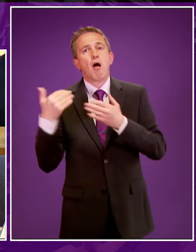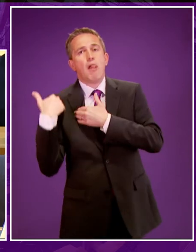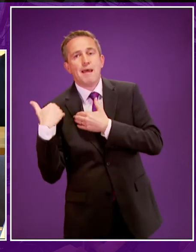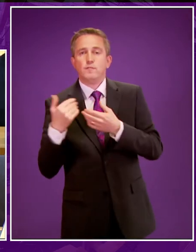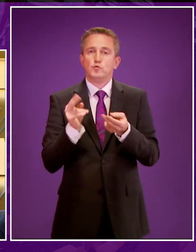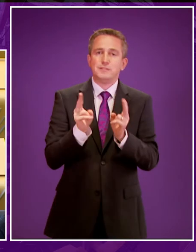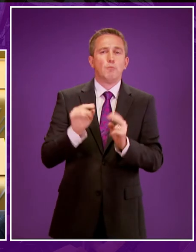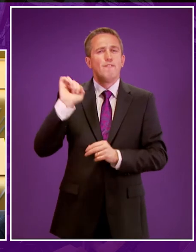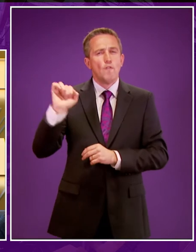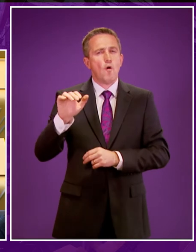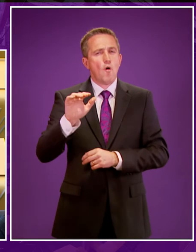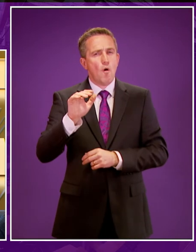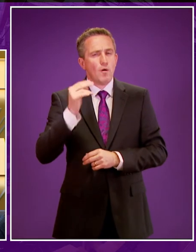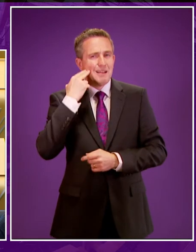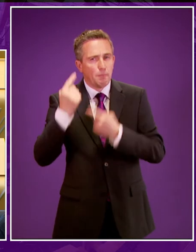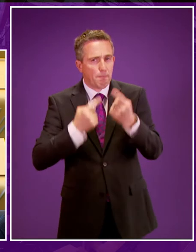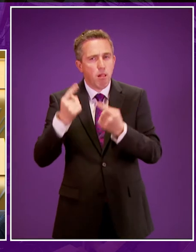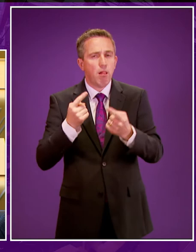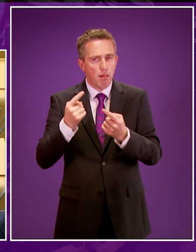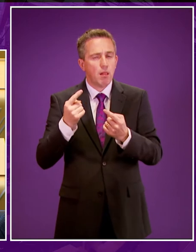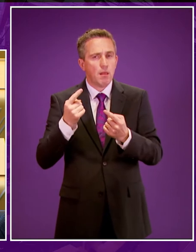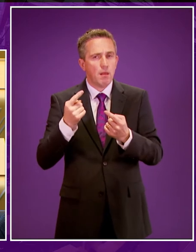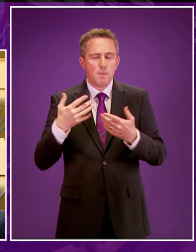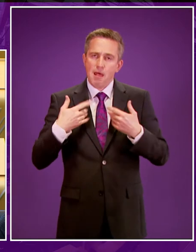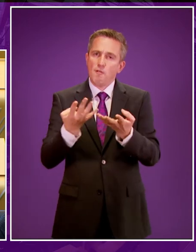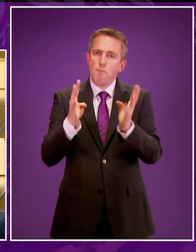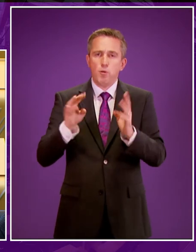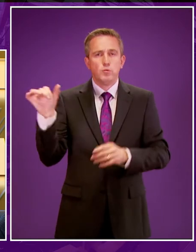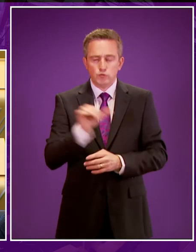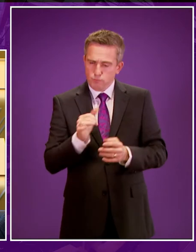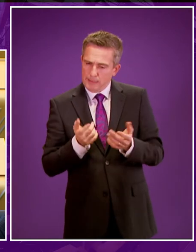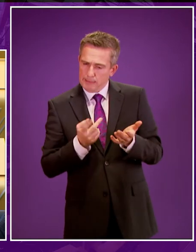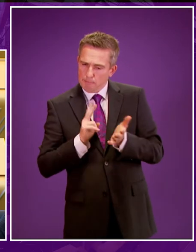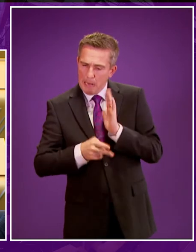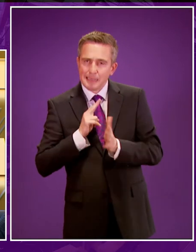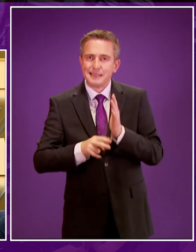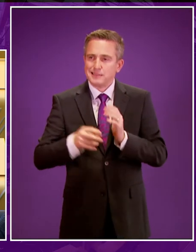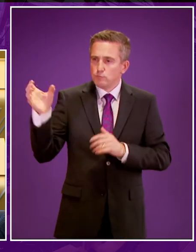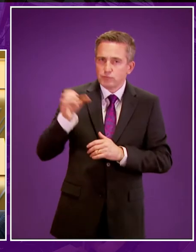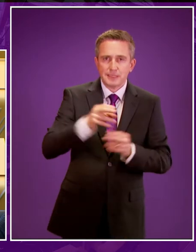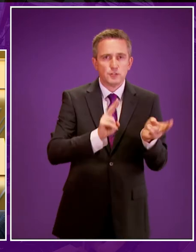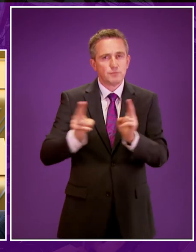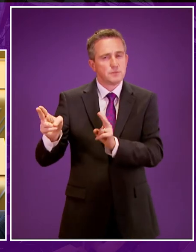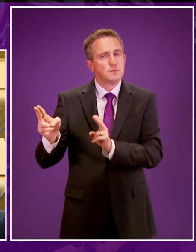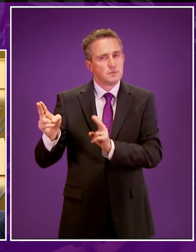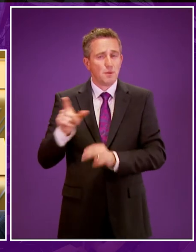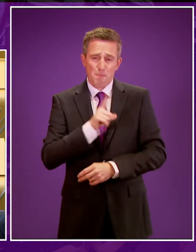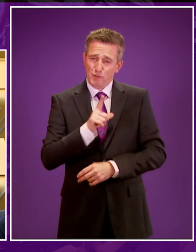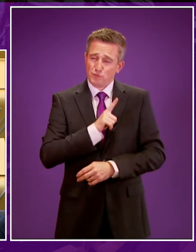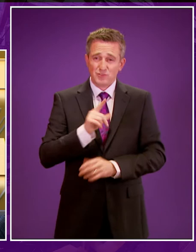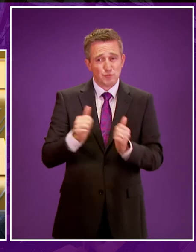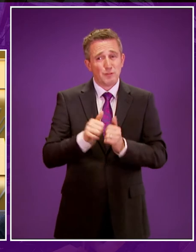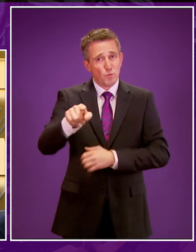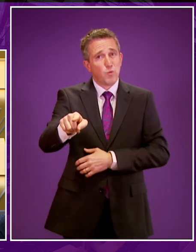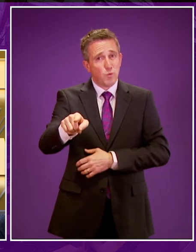undertake interpreting for BSL users within health appointments whereas he rightly identifies there may be sensitive information